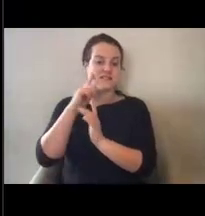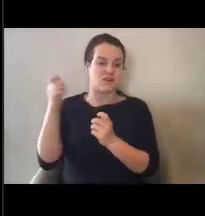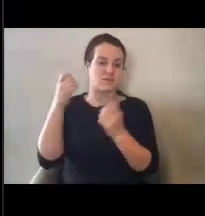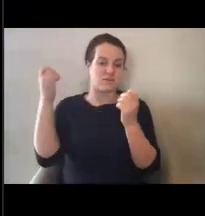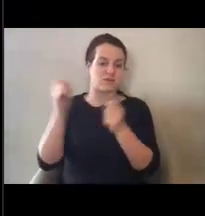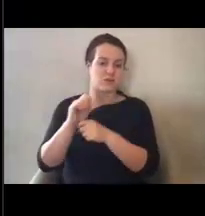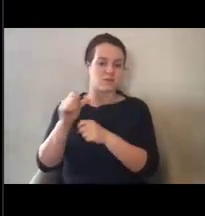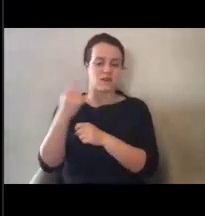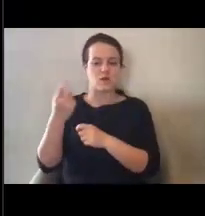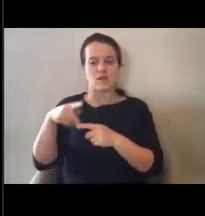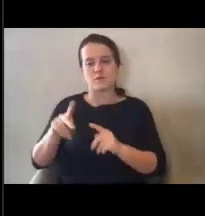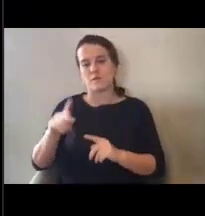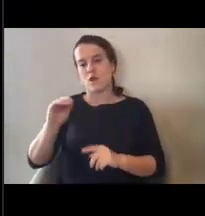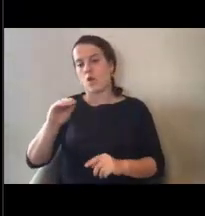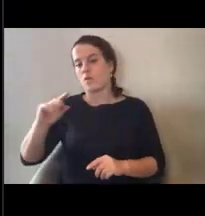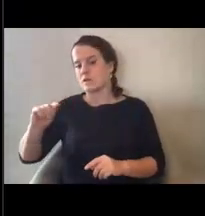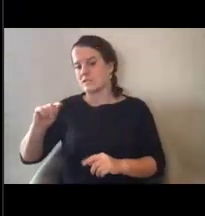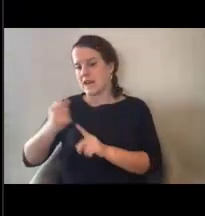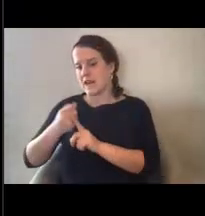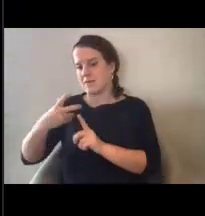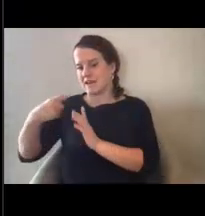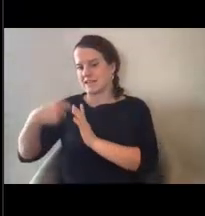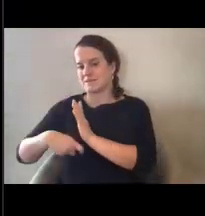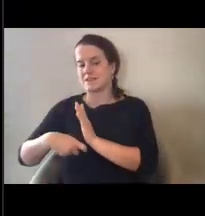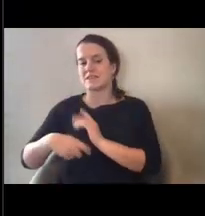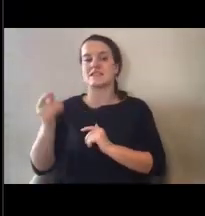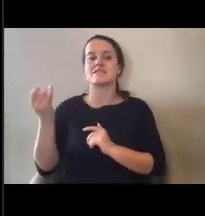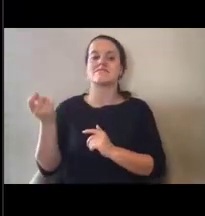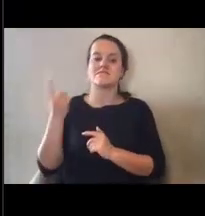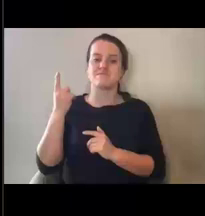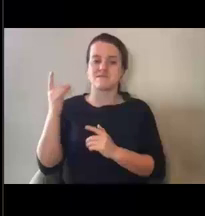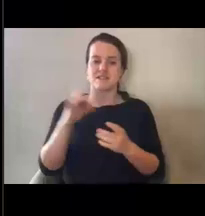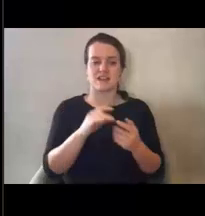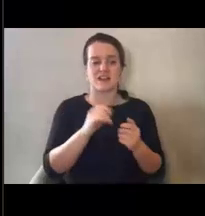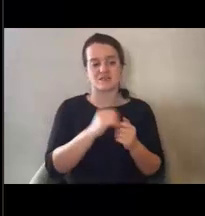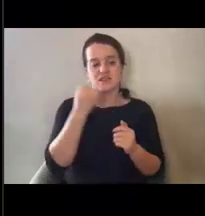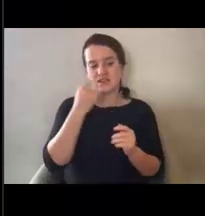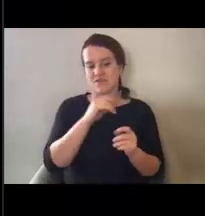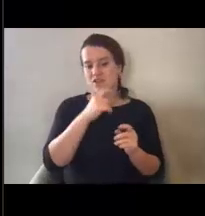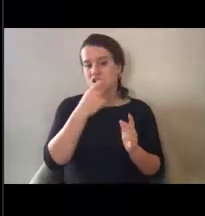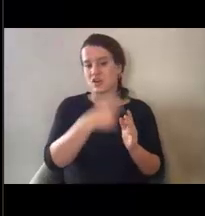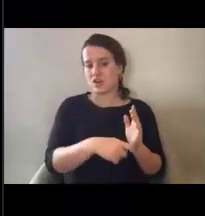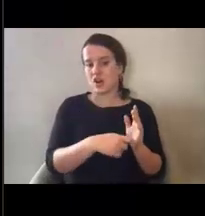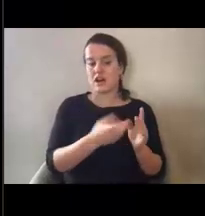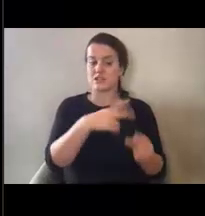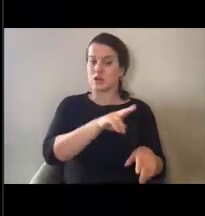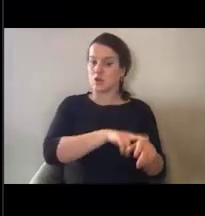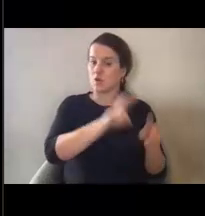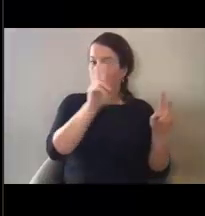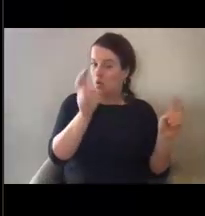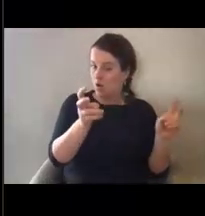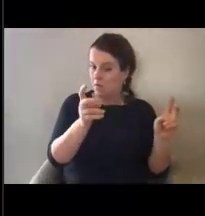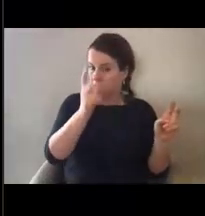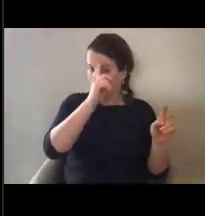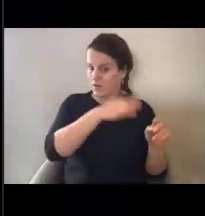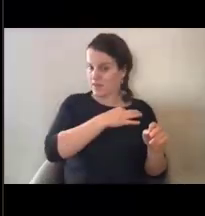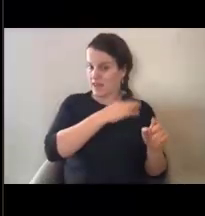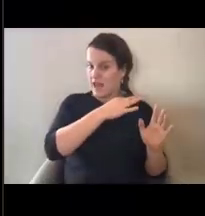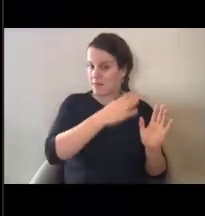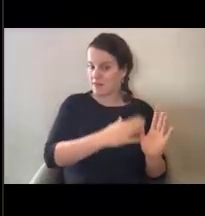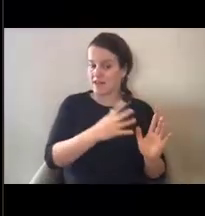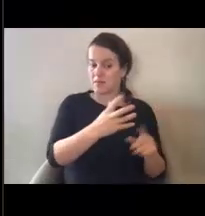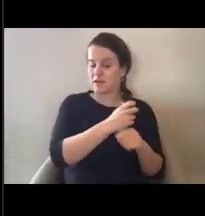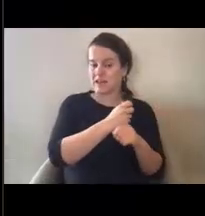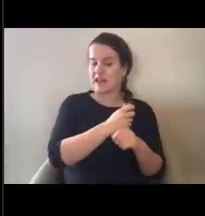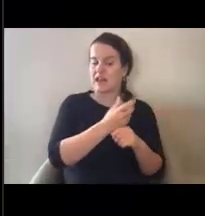only allow overtime expenses. Again, this goes back to whether or not the cost incurred is a normal cost that the applicant would incur or whether